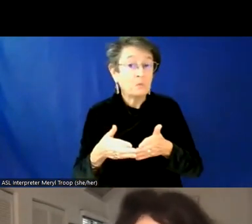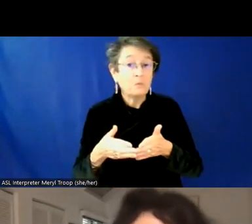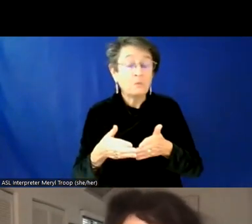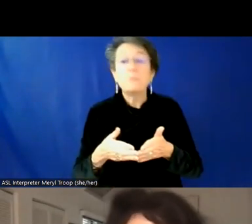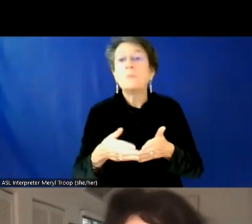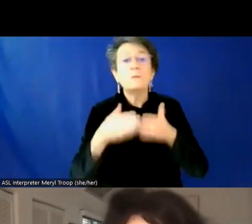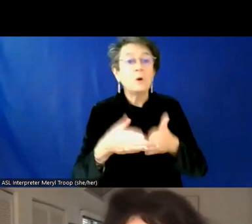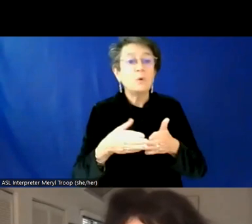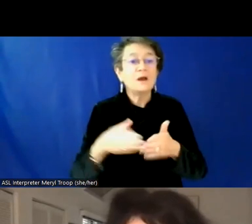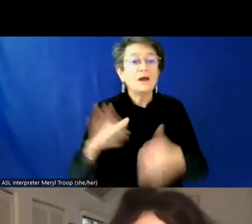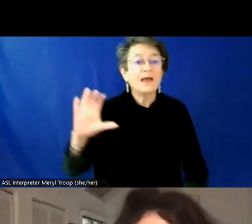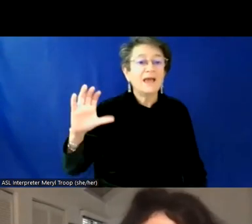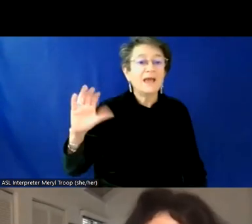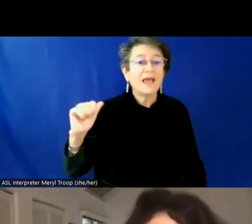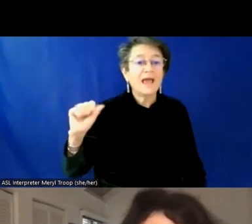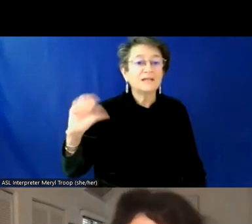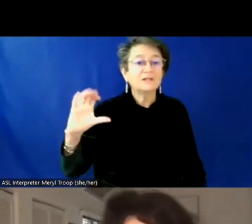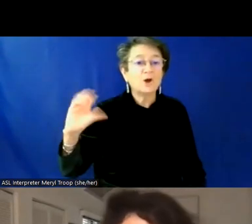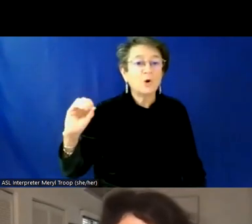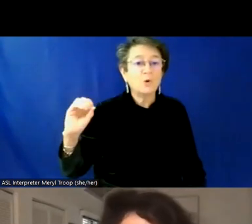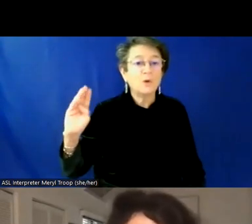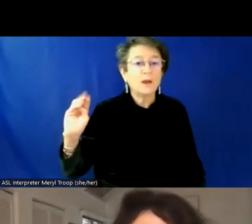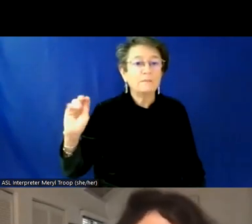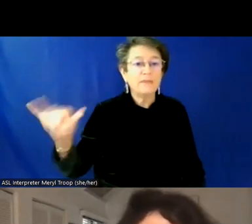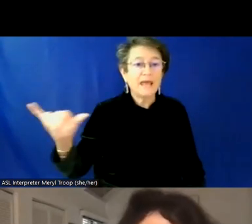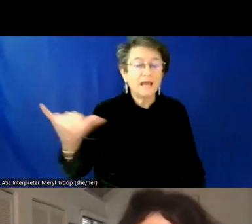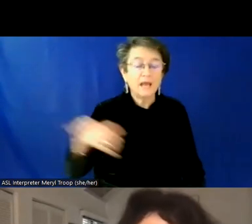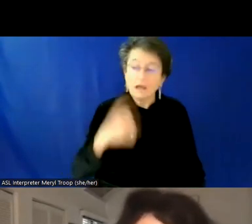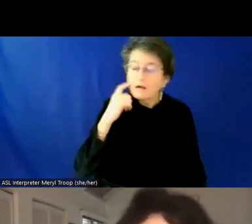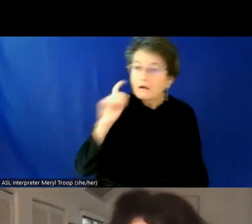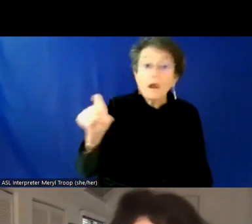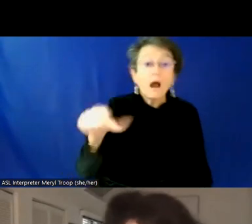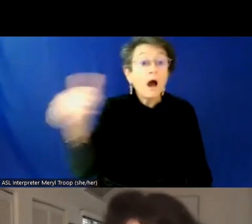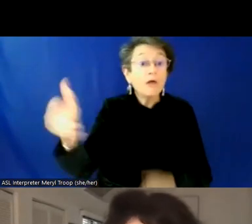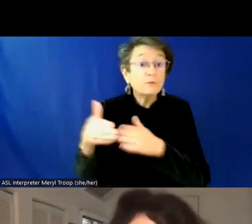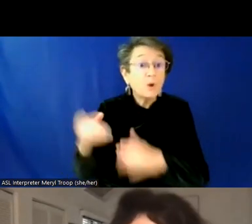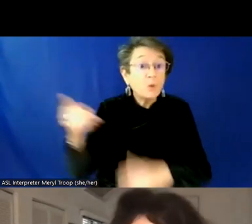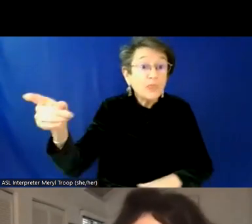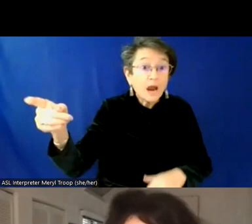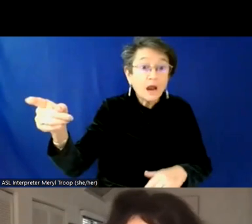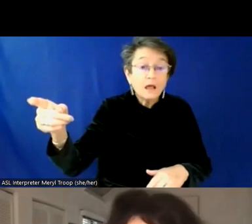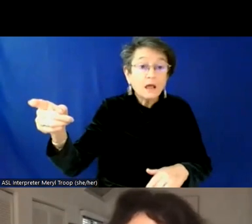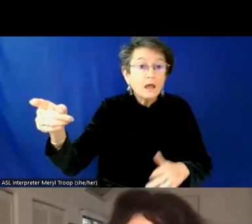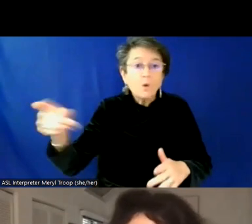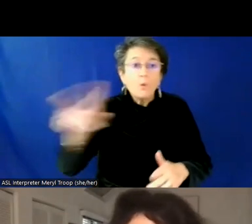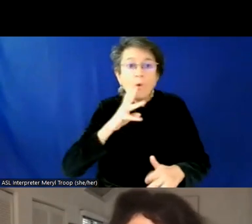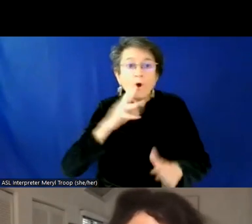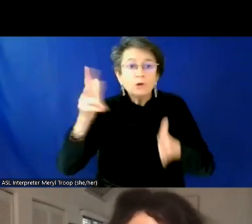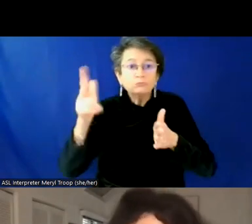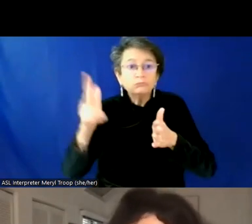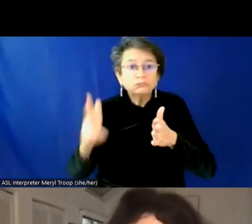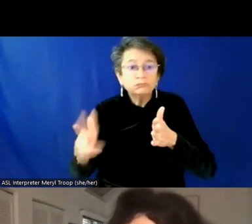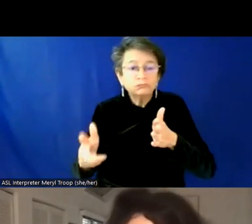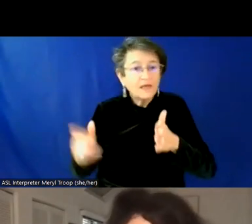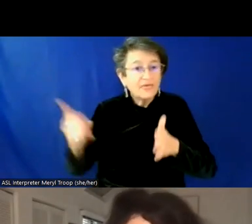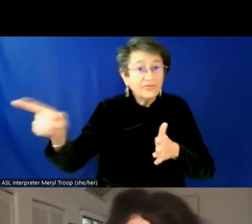Bay. And I noticed that there's another boat out there that's taken on water and the crew is vigorously, you know, bailing the water out of the boat.